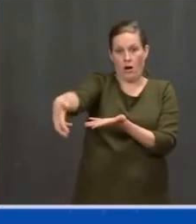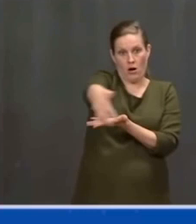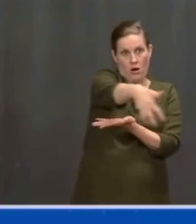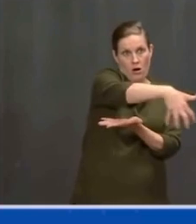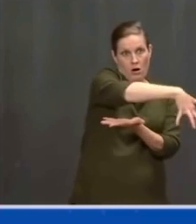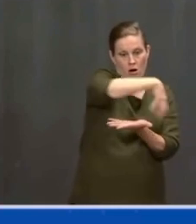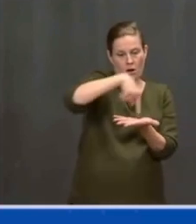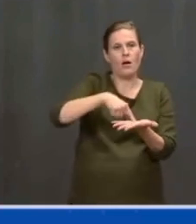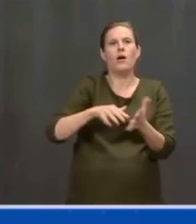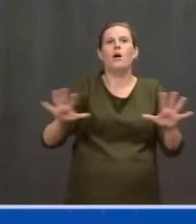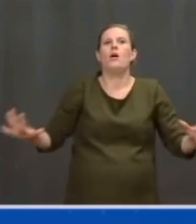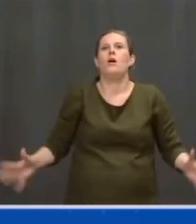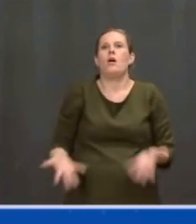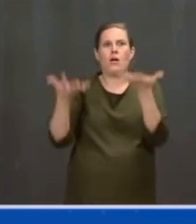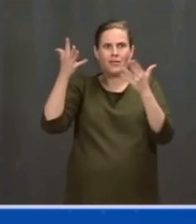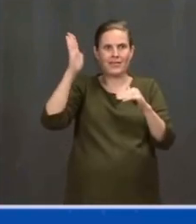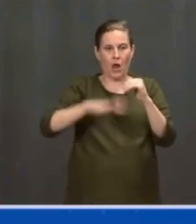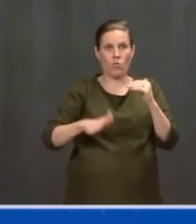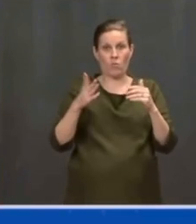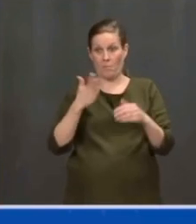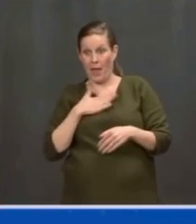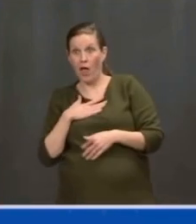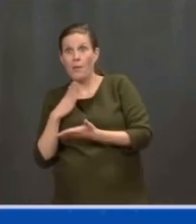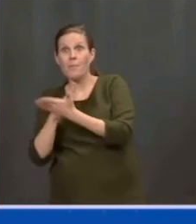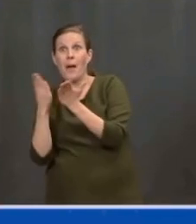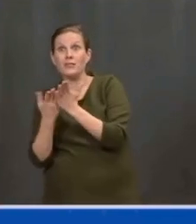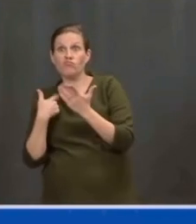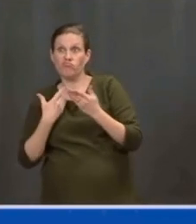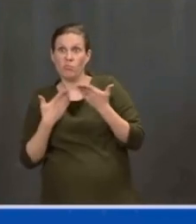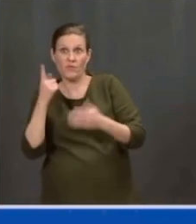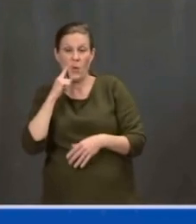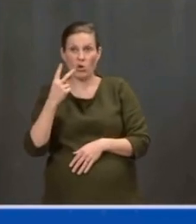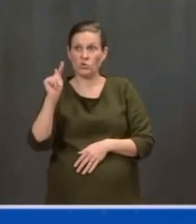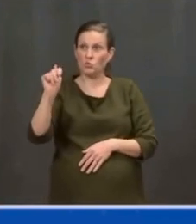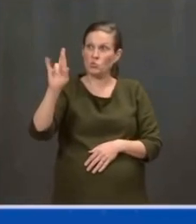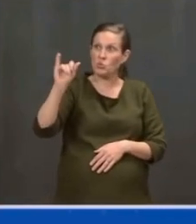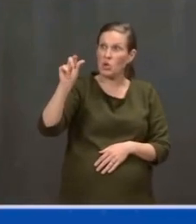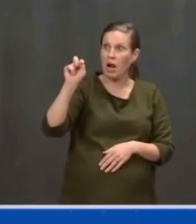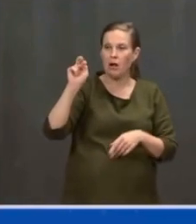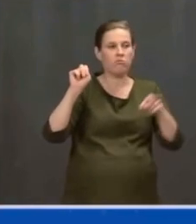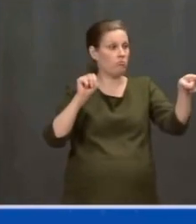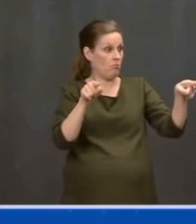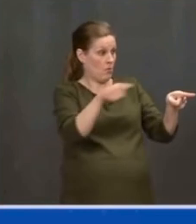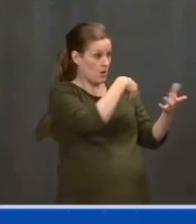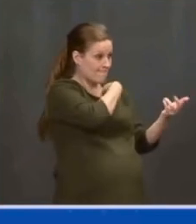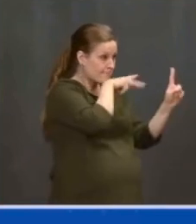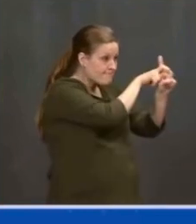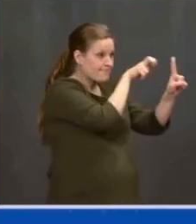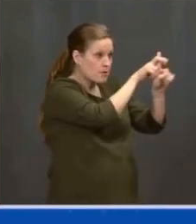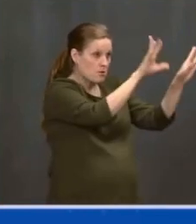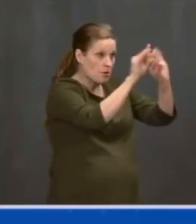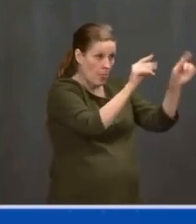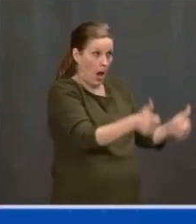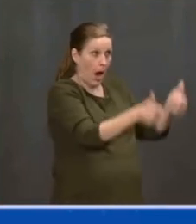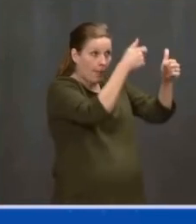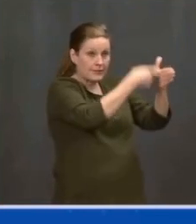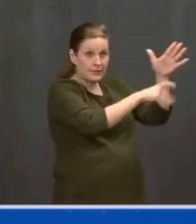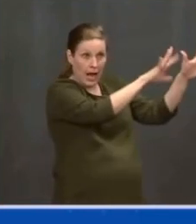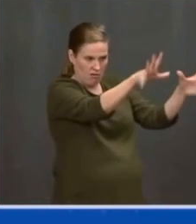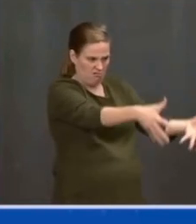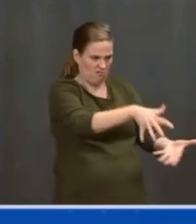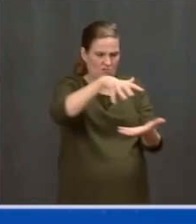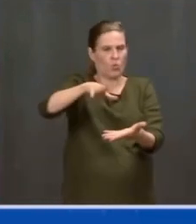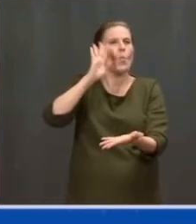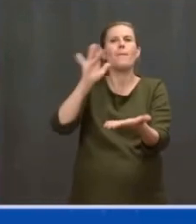It's honest. It's fiscally responsible. And by the way, as the experts will tell you, it reduces the debt,